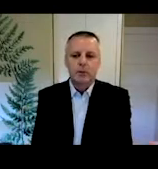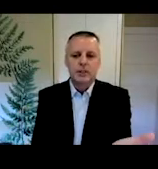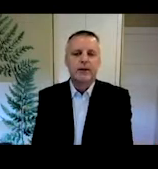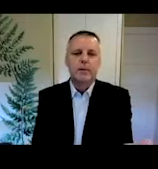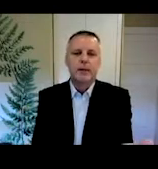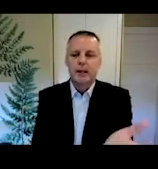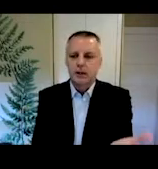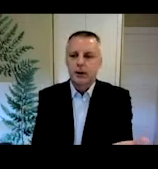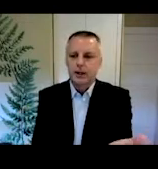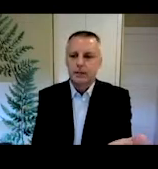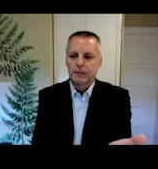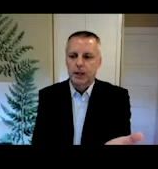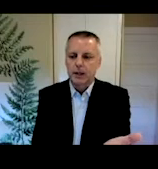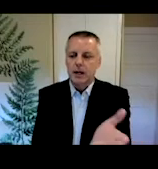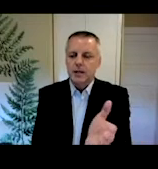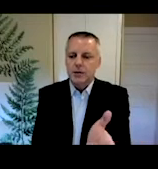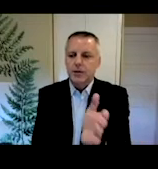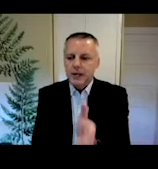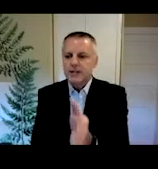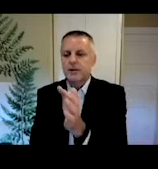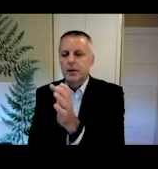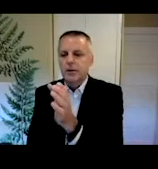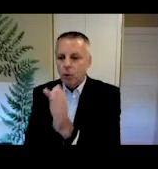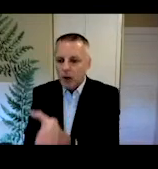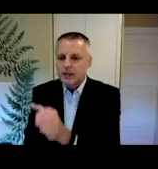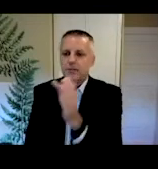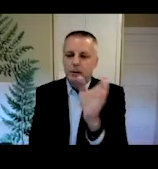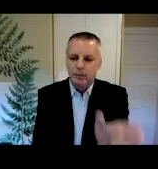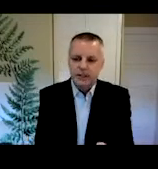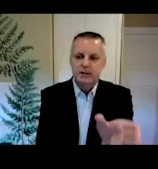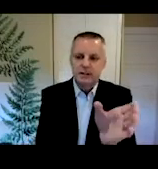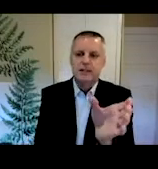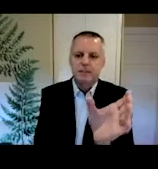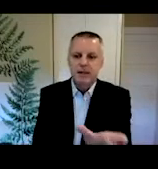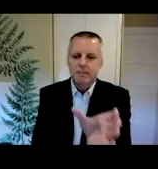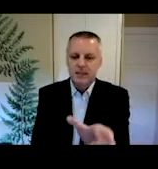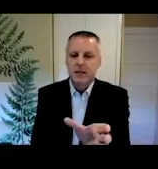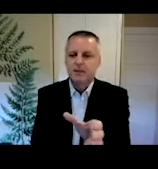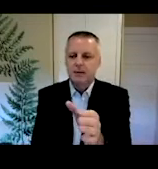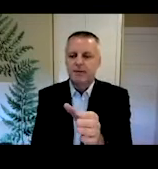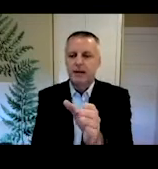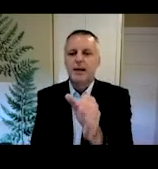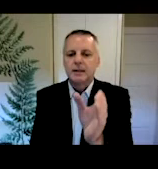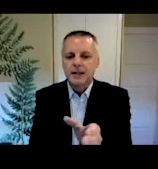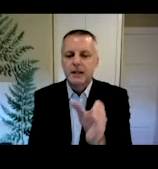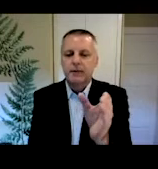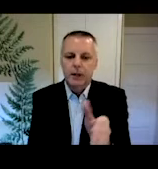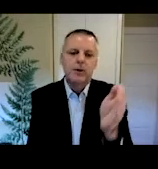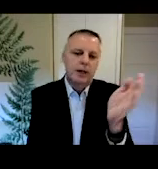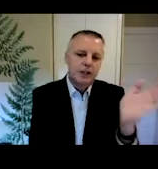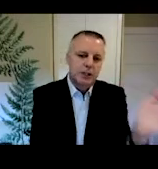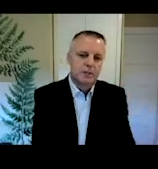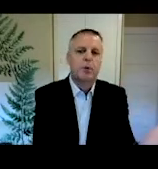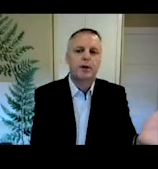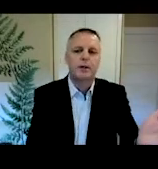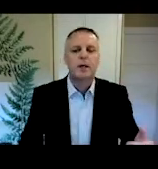language development and learning. Okay. So there is, and there was, and probably still is this mistaken belief that listening for